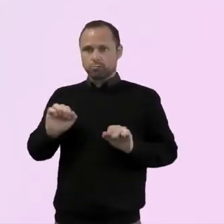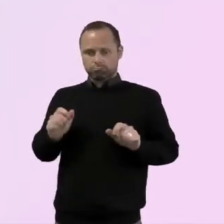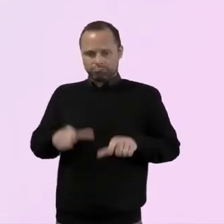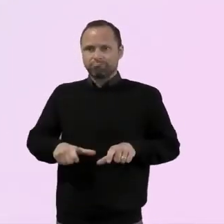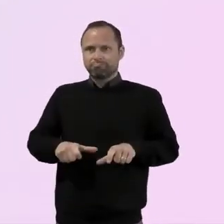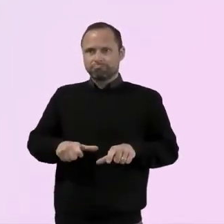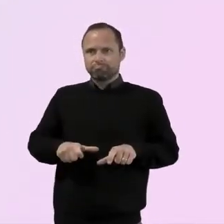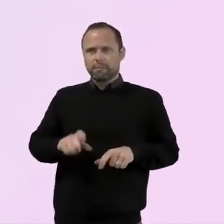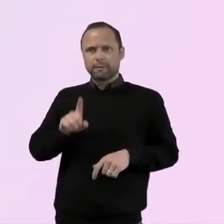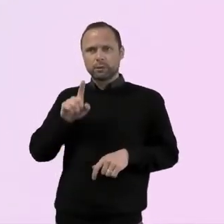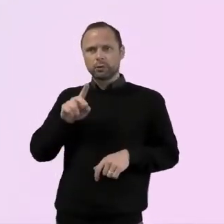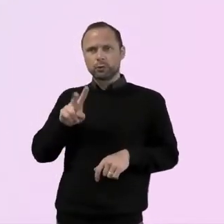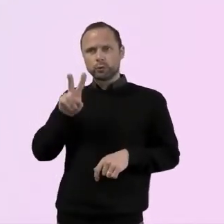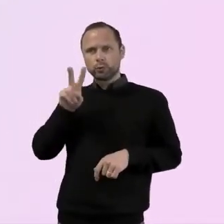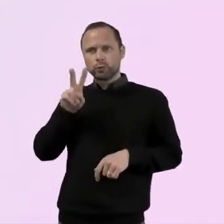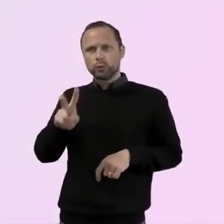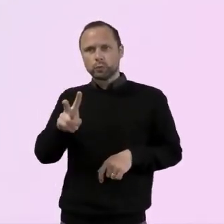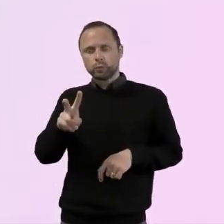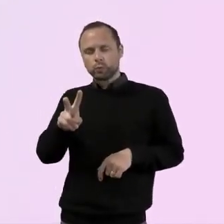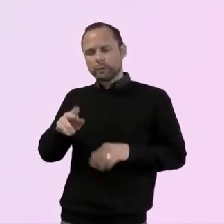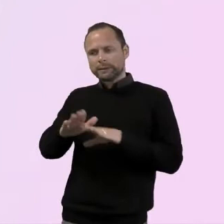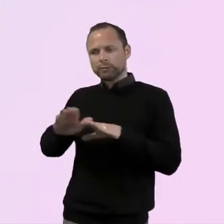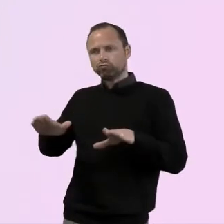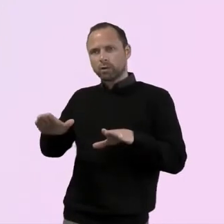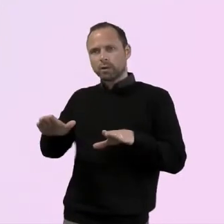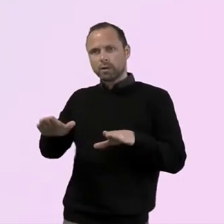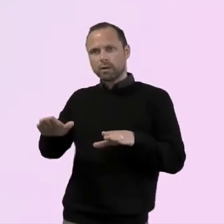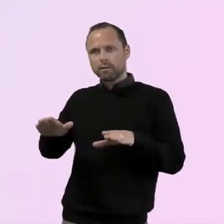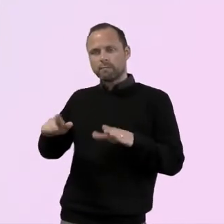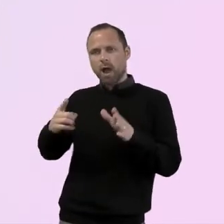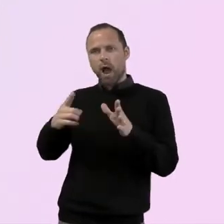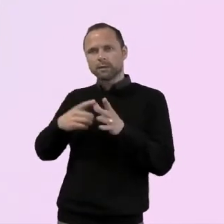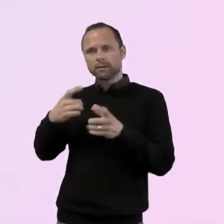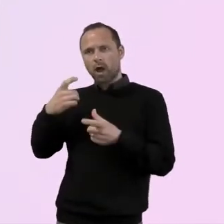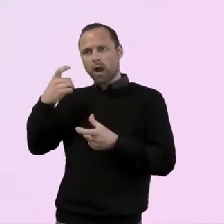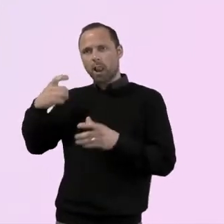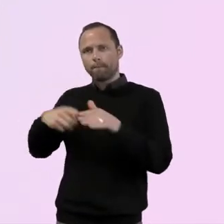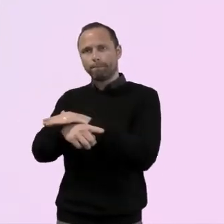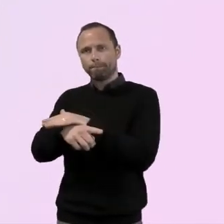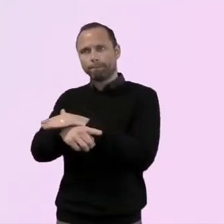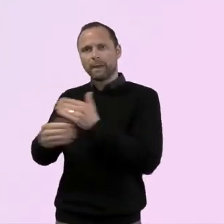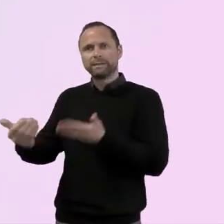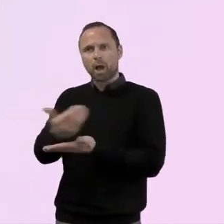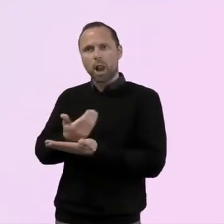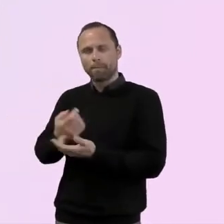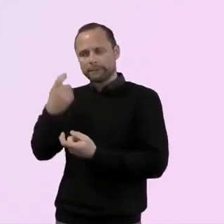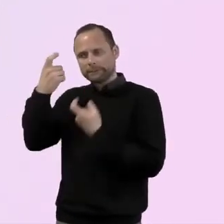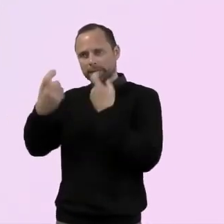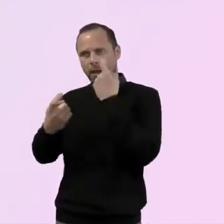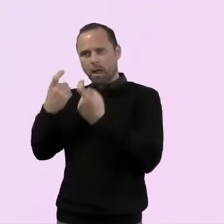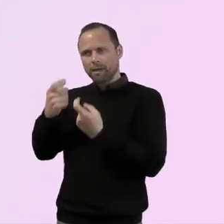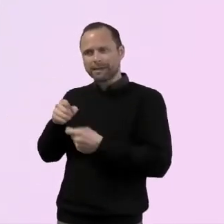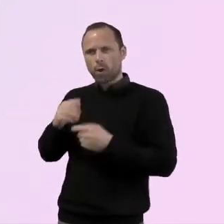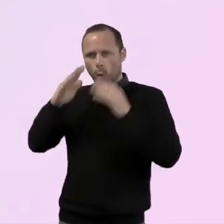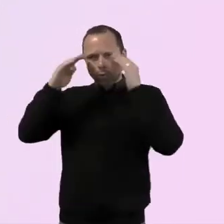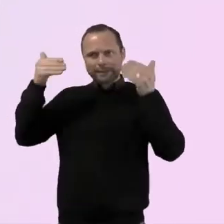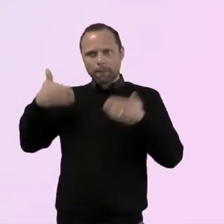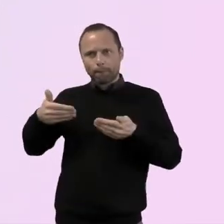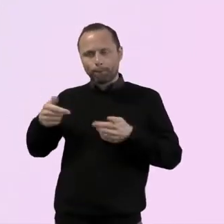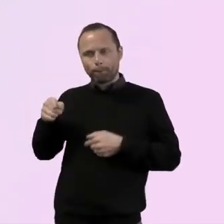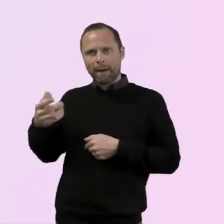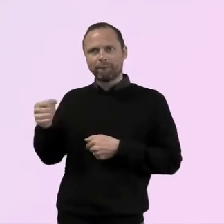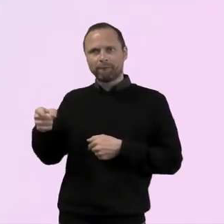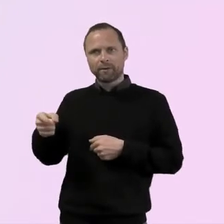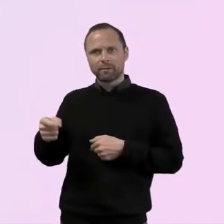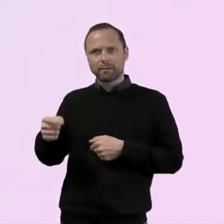children who are on the autistic spectrum. One is nonverbal. I mean, how do you, I guess,